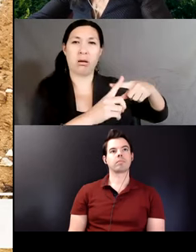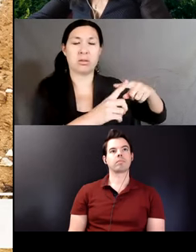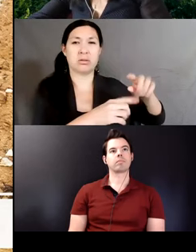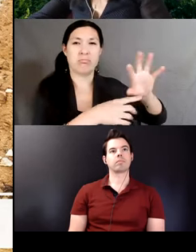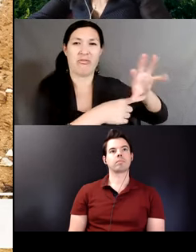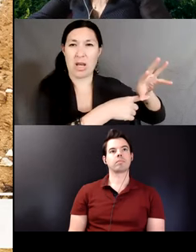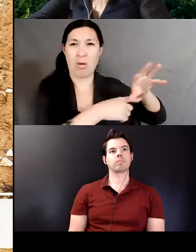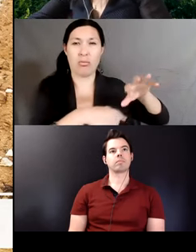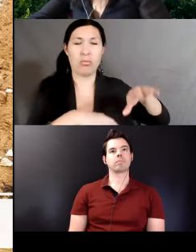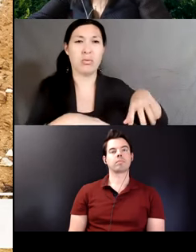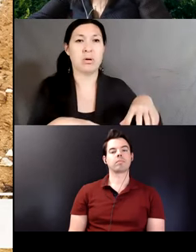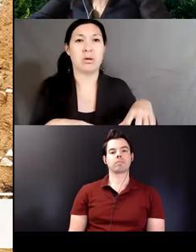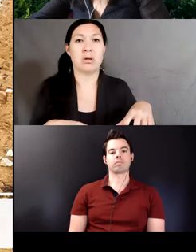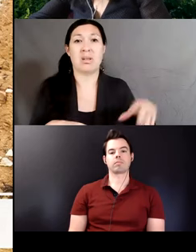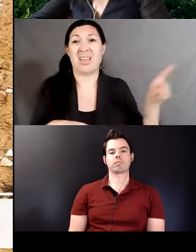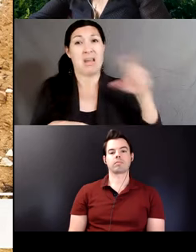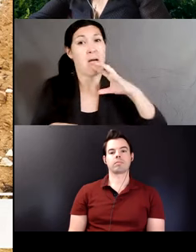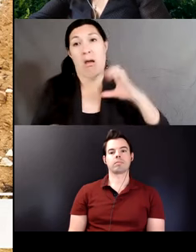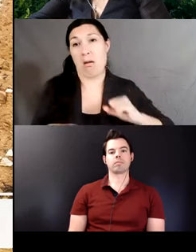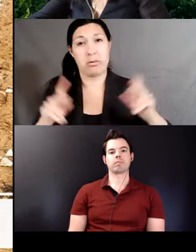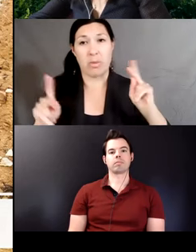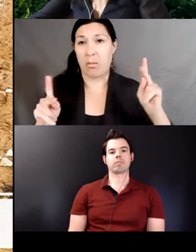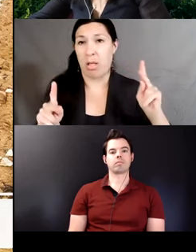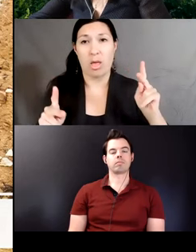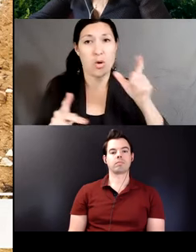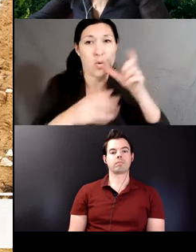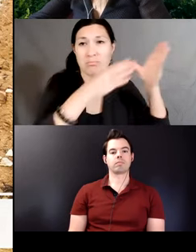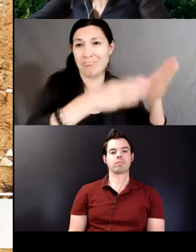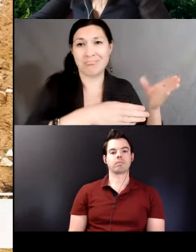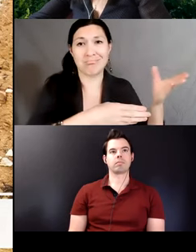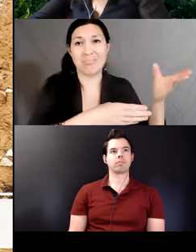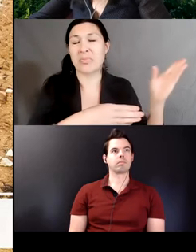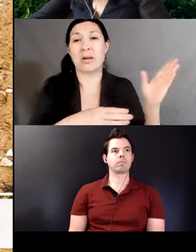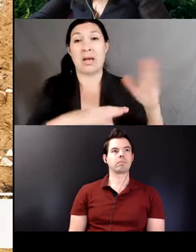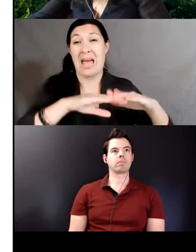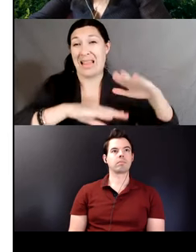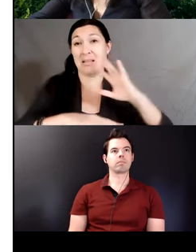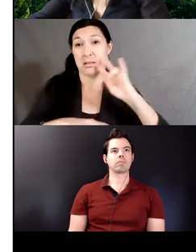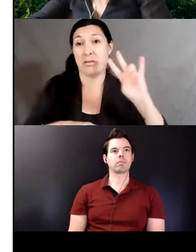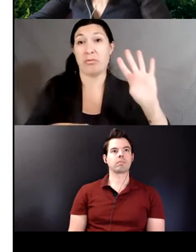consultants are very old people. All of them are 74 or older.